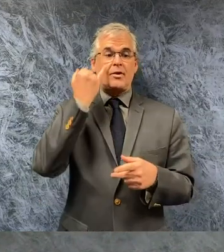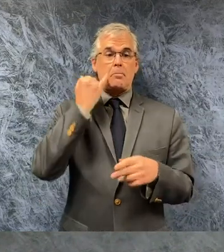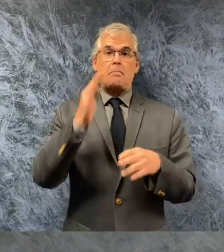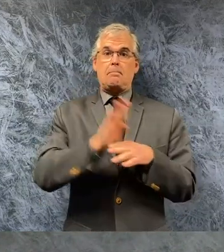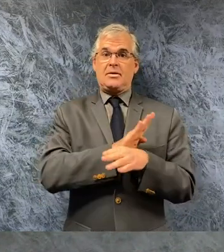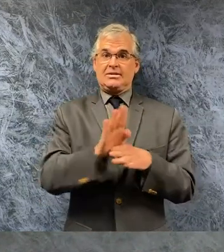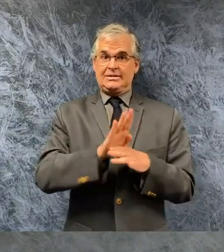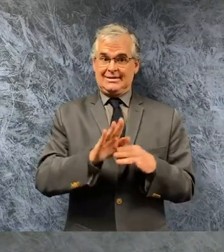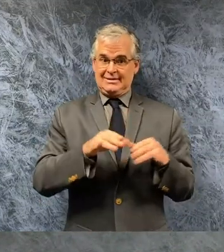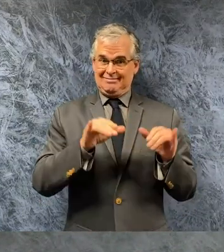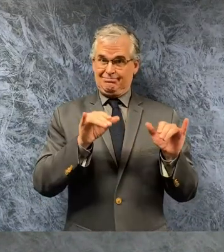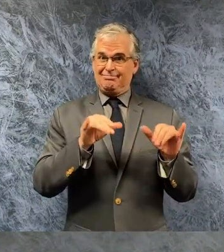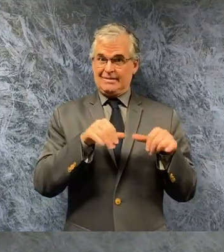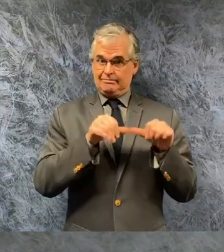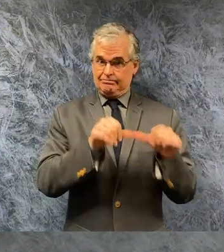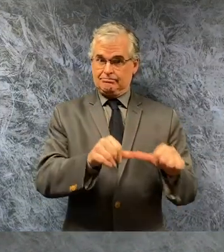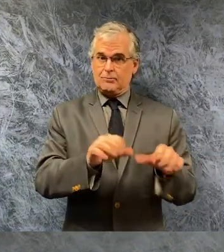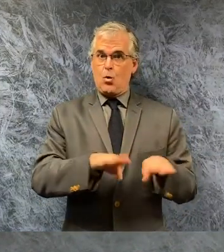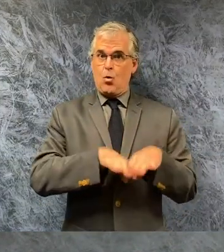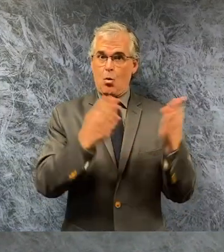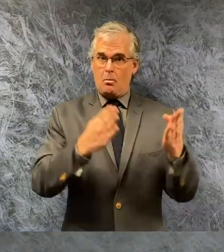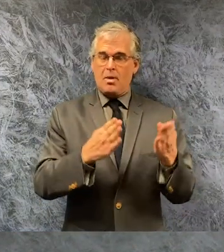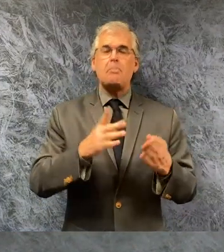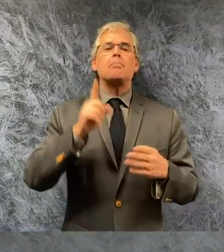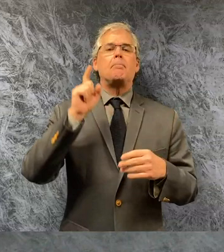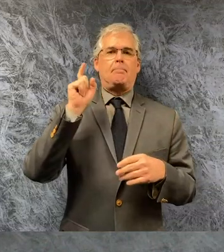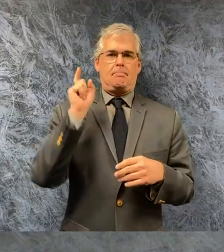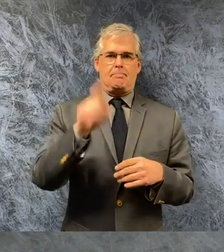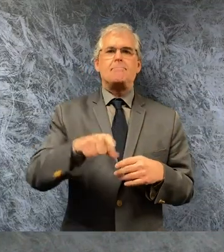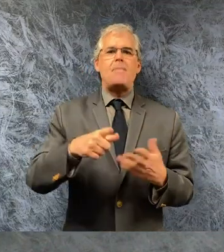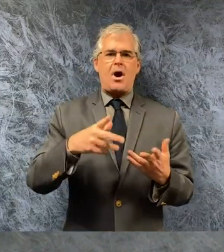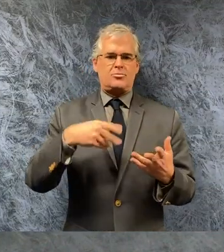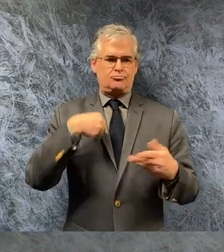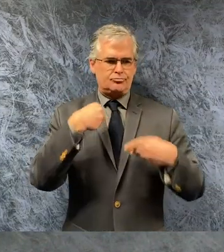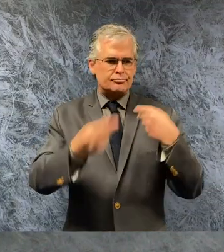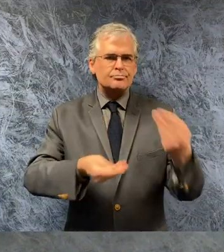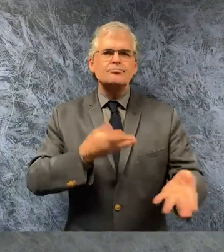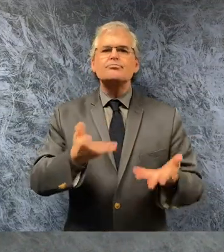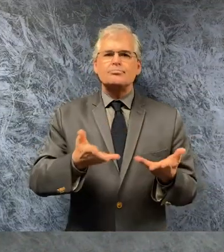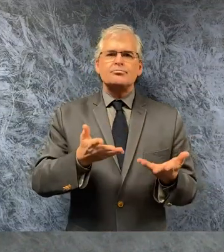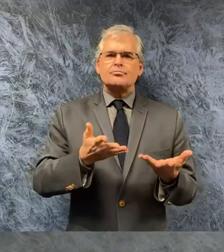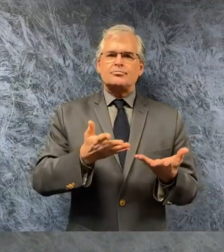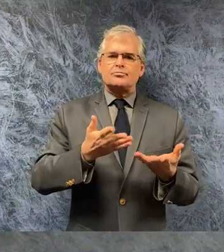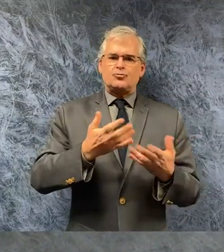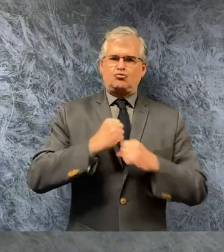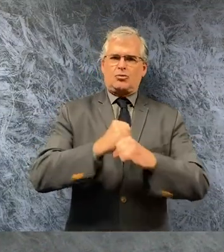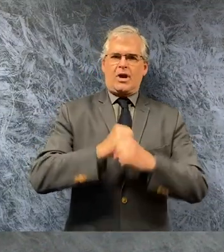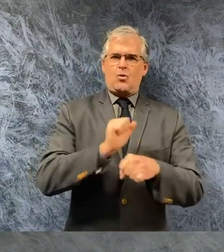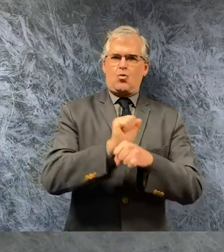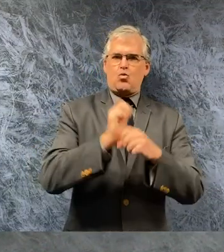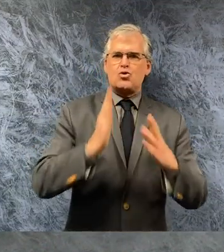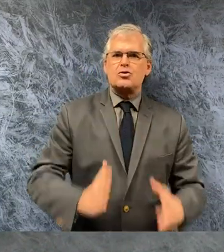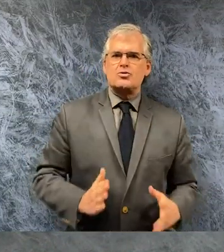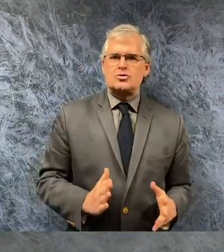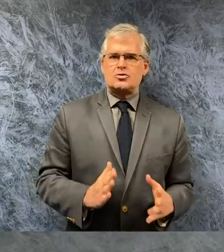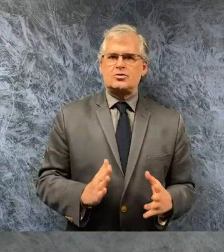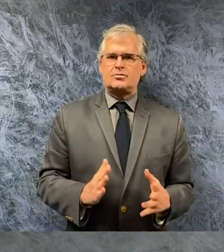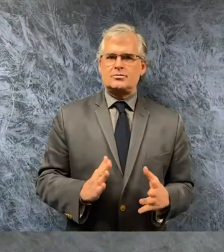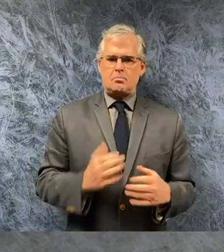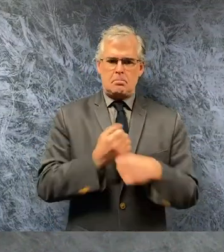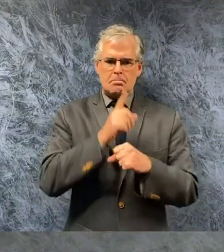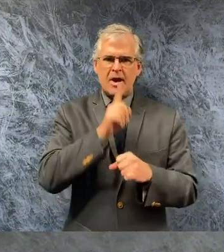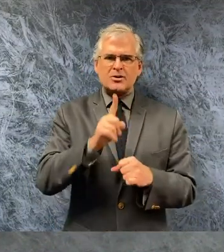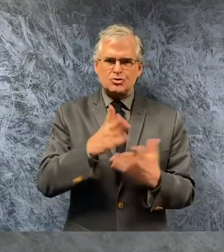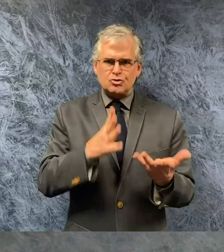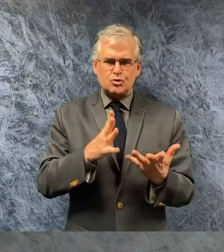operations must provide adequate protections for their workers and adopt sanitation protocols that minimize the risk of spread